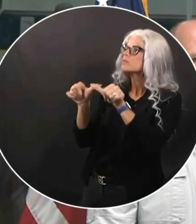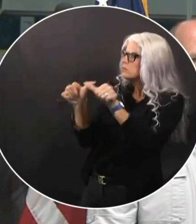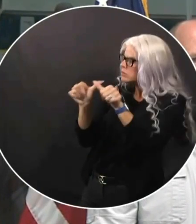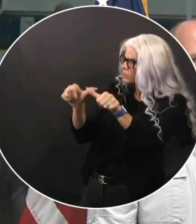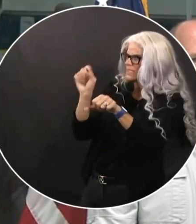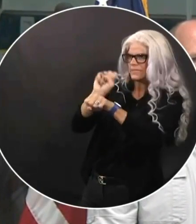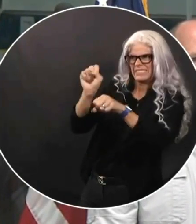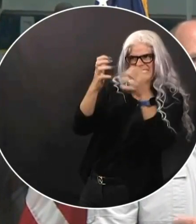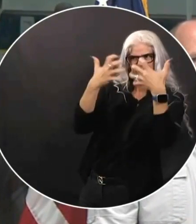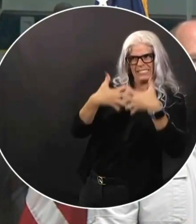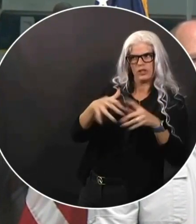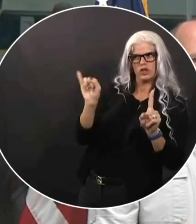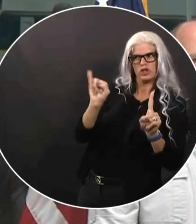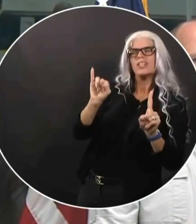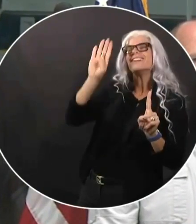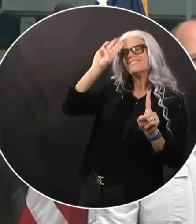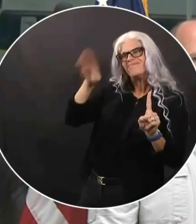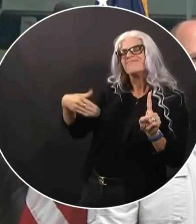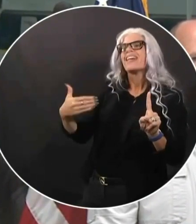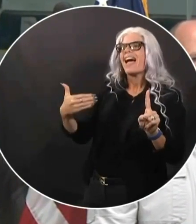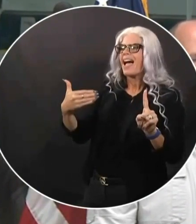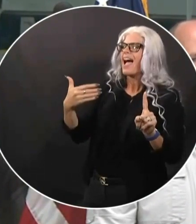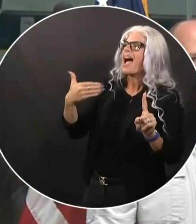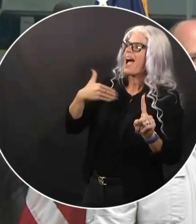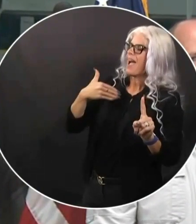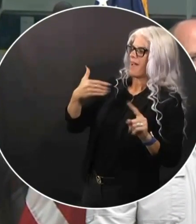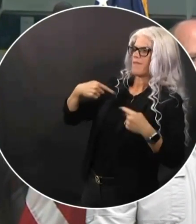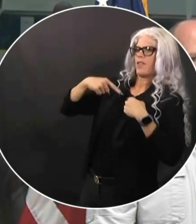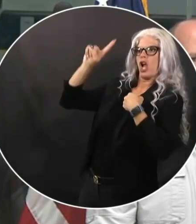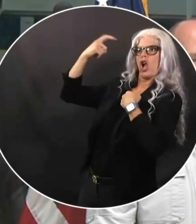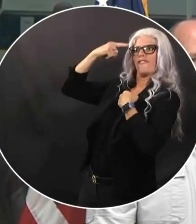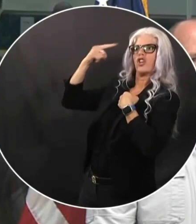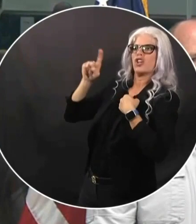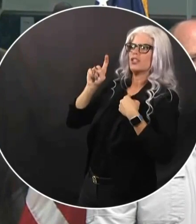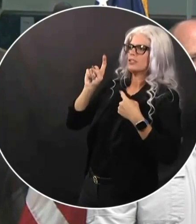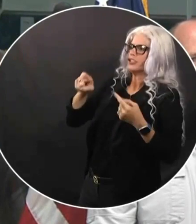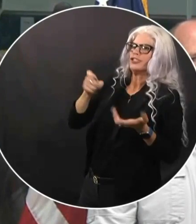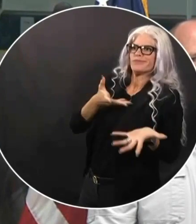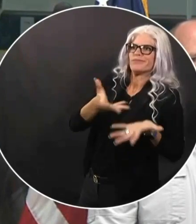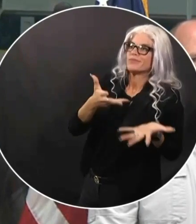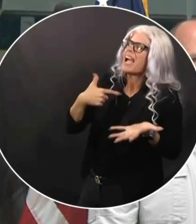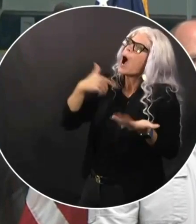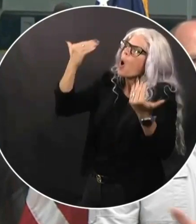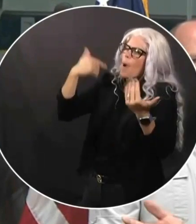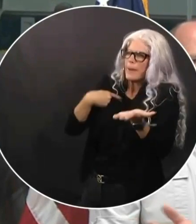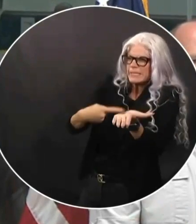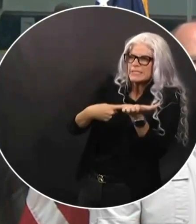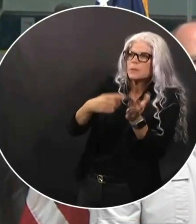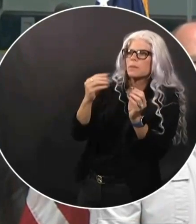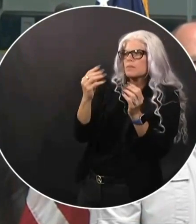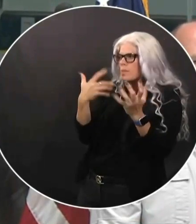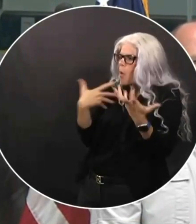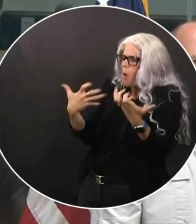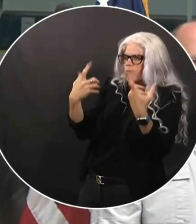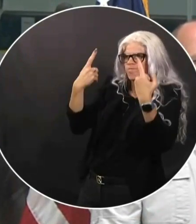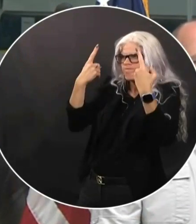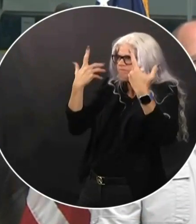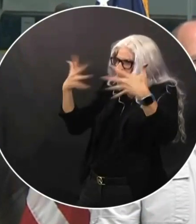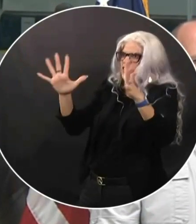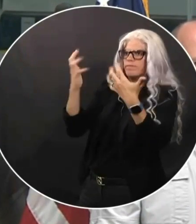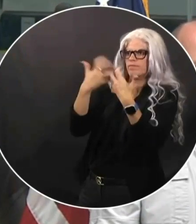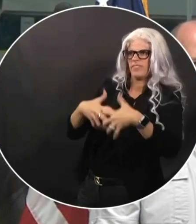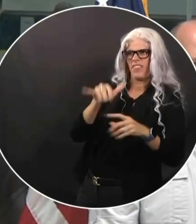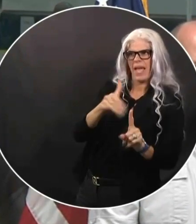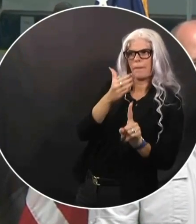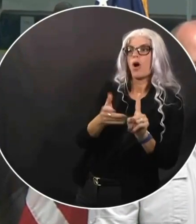would like to see done. I think we will get that done soon. But this is something that we will respond to. First of all, we're in a we're a strong